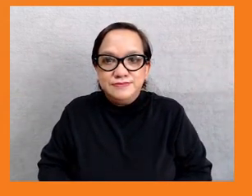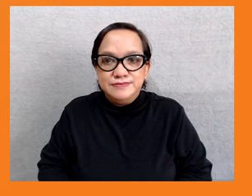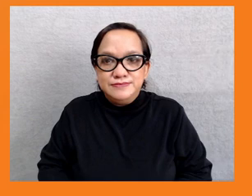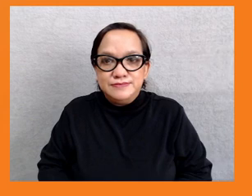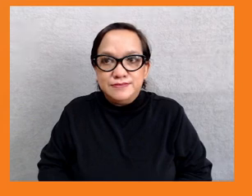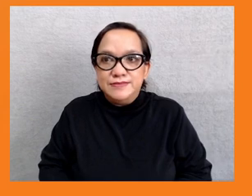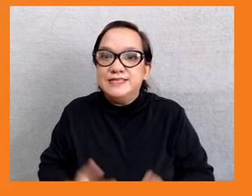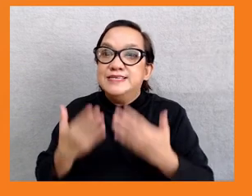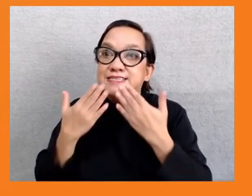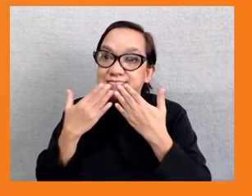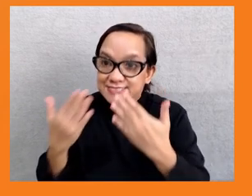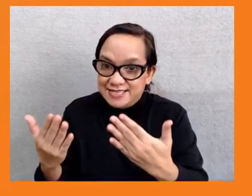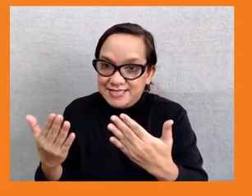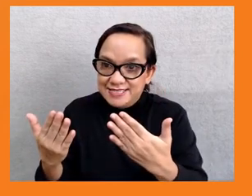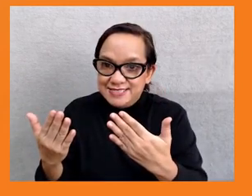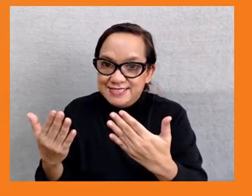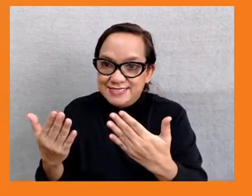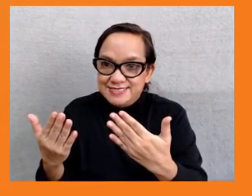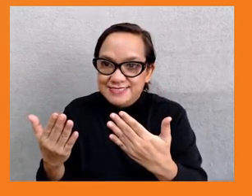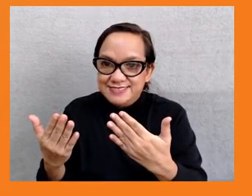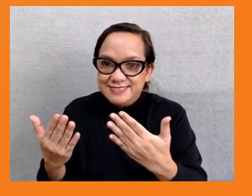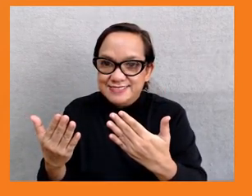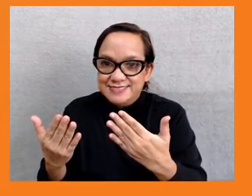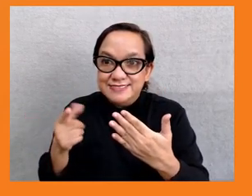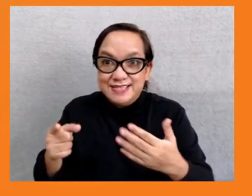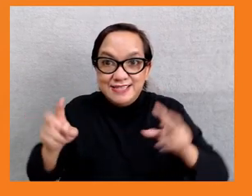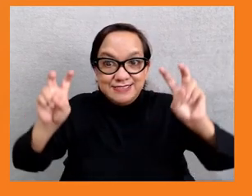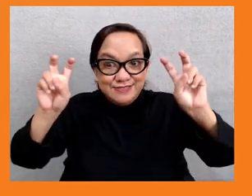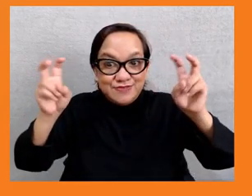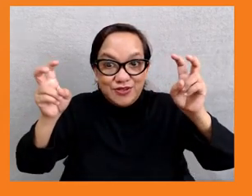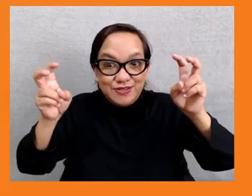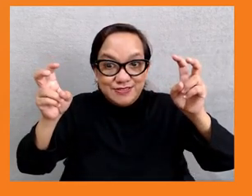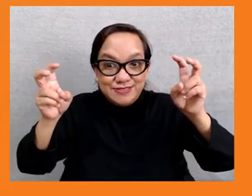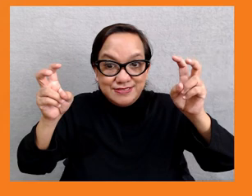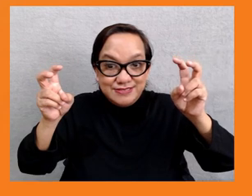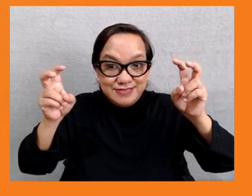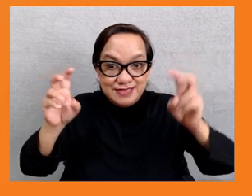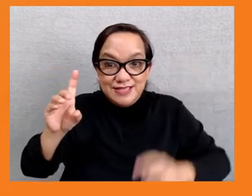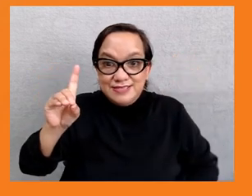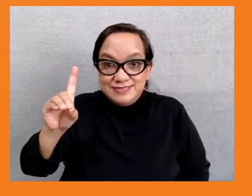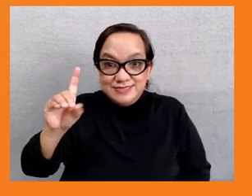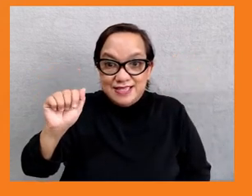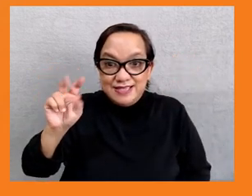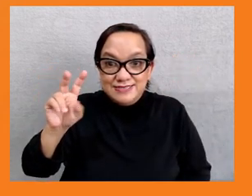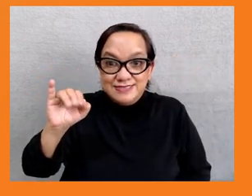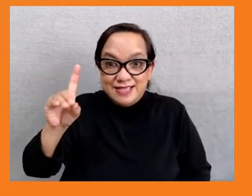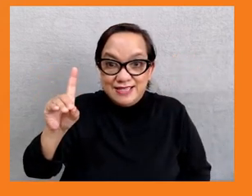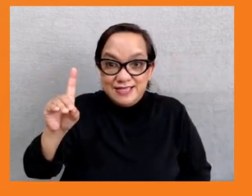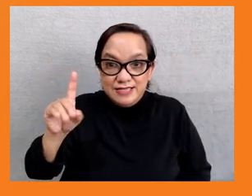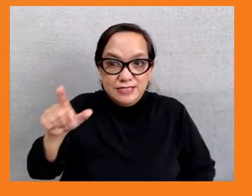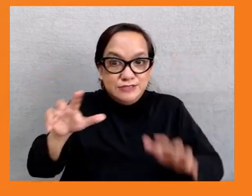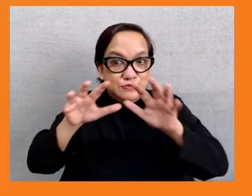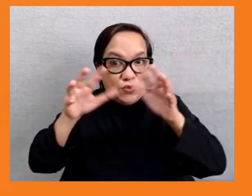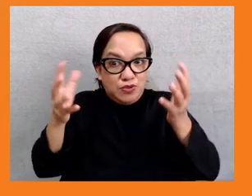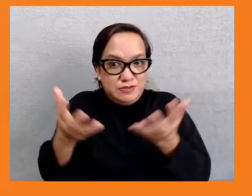leave with a quote by David Graeber. The ultimate hidden truth of the world is that it is something that we make and could just as easily